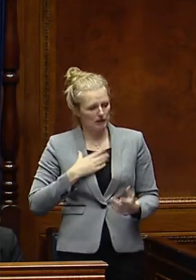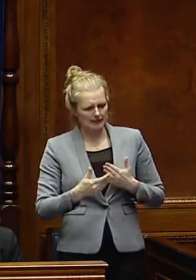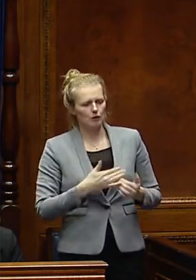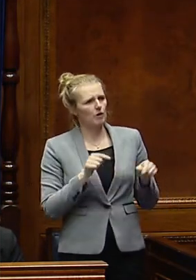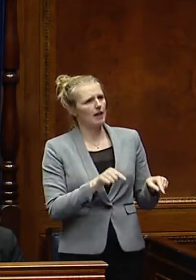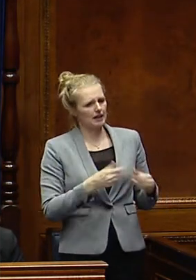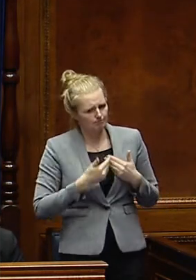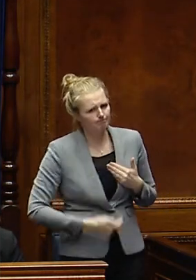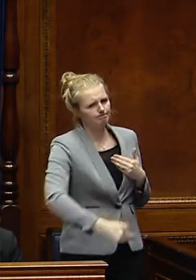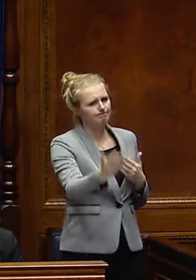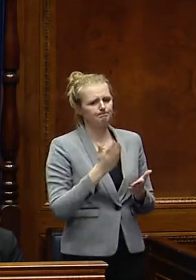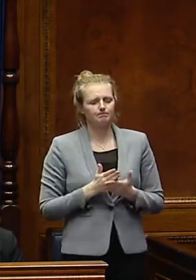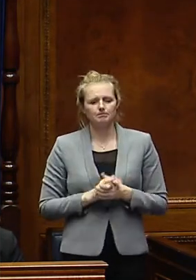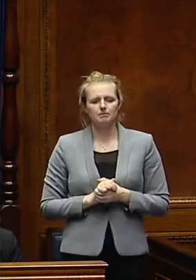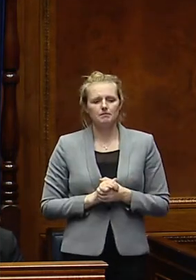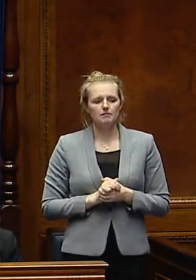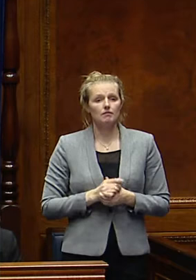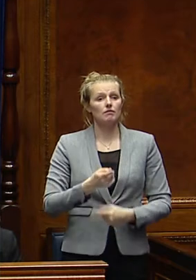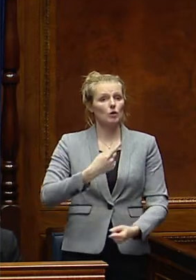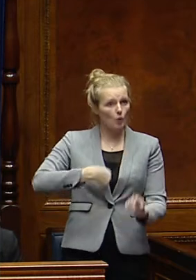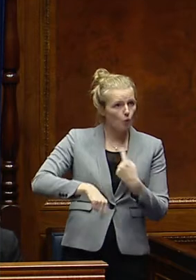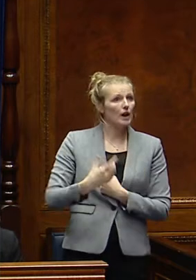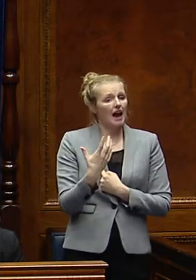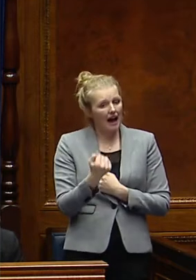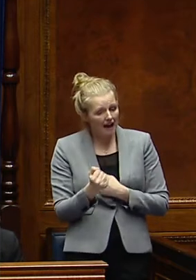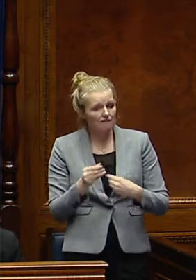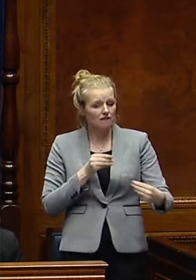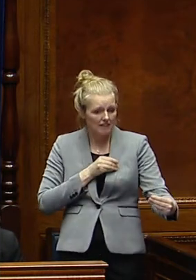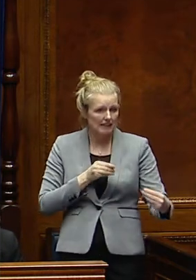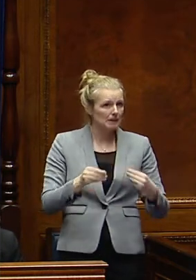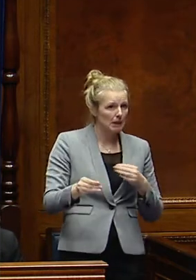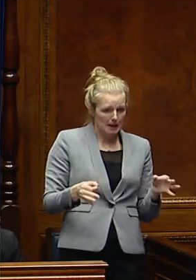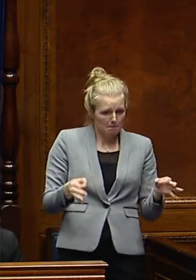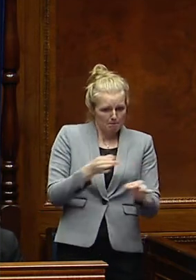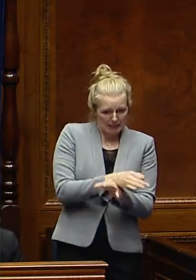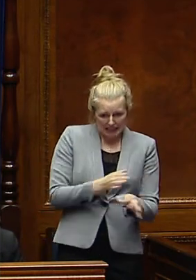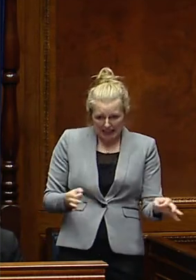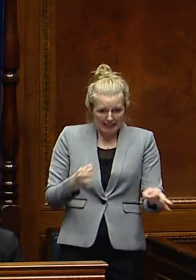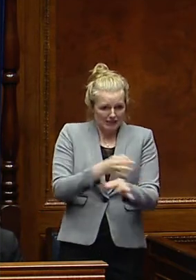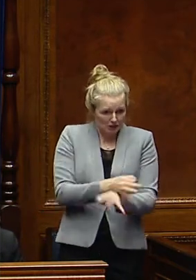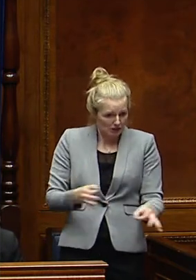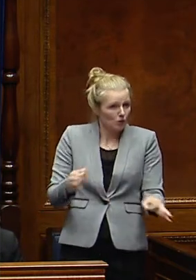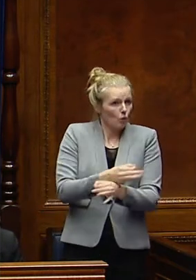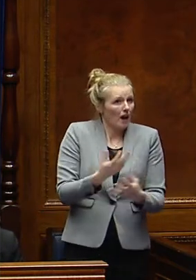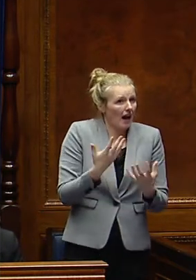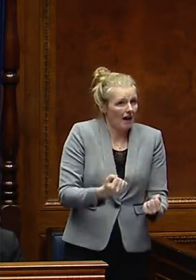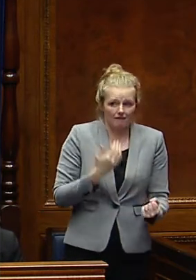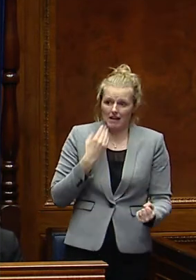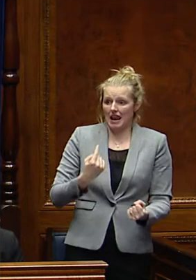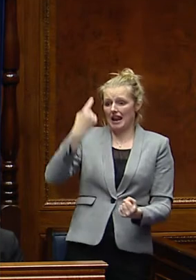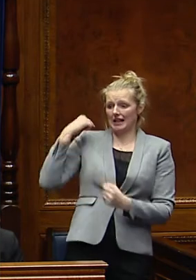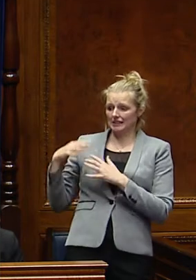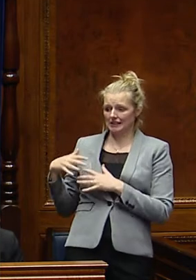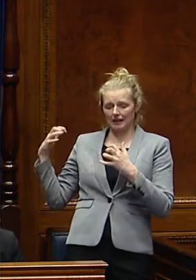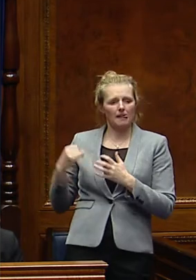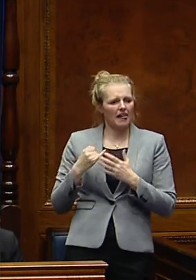the time ahead. We do already have a range of flexibilities and mitigations agreed and the previous executive that are helping to